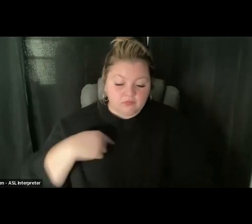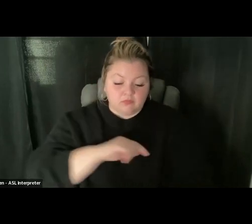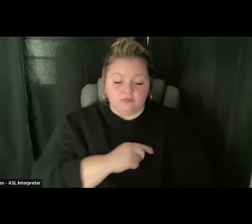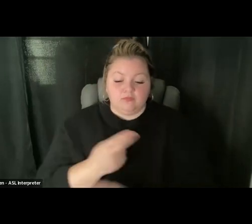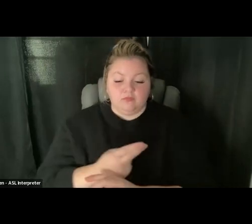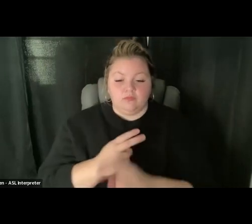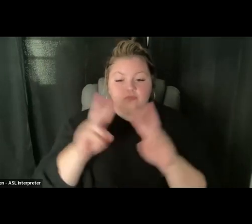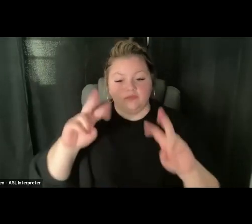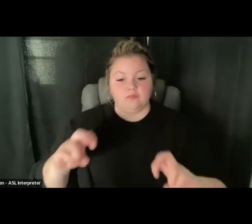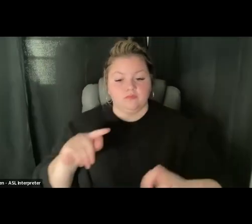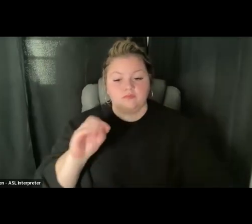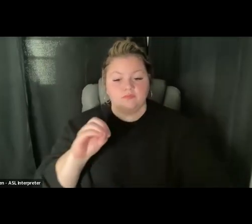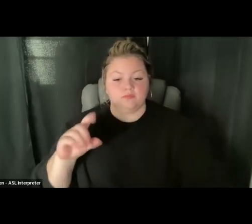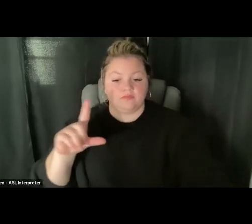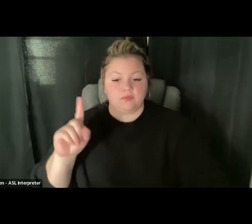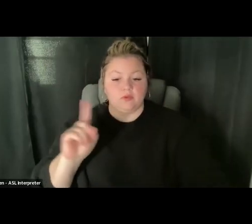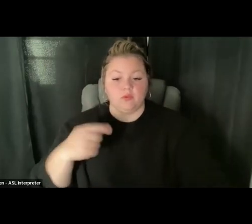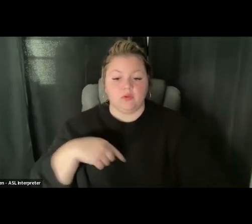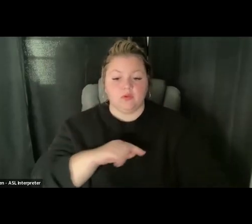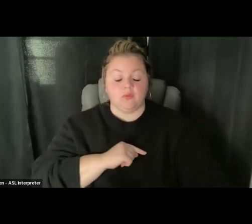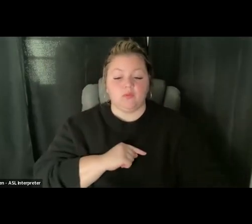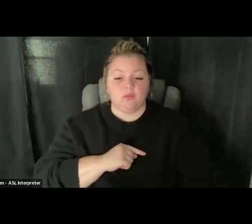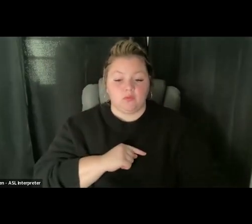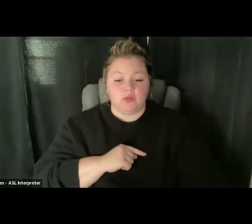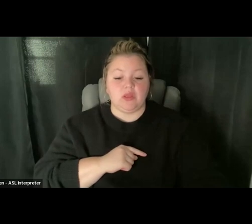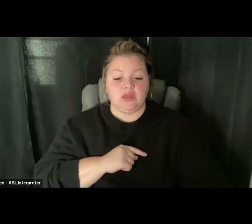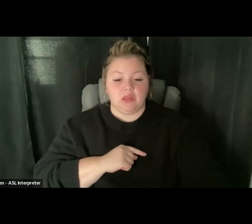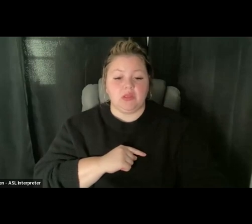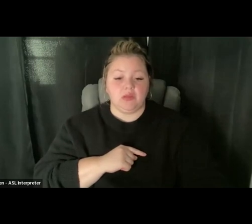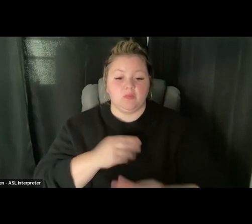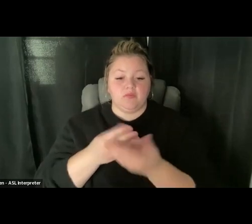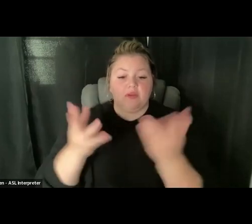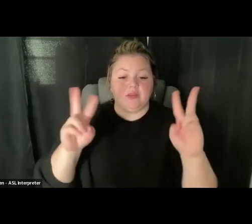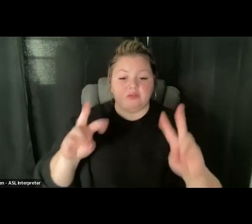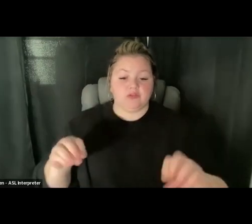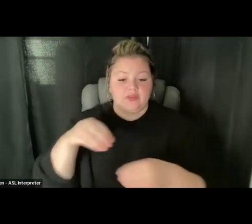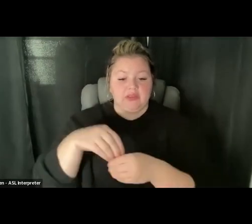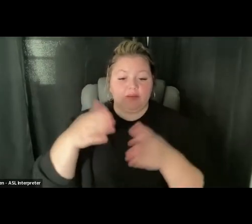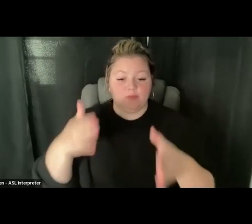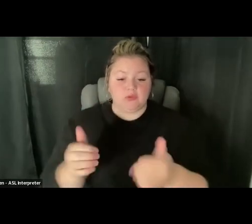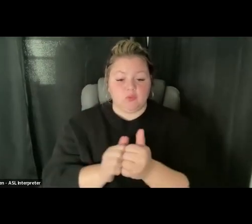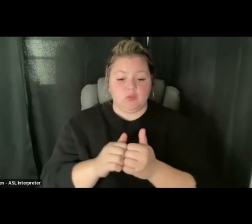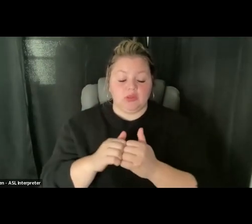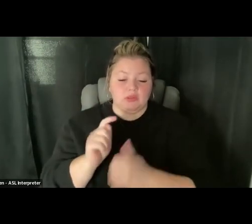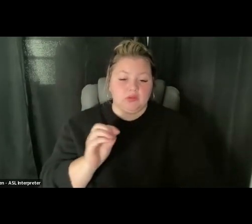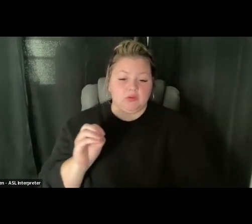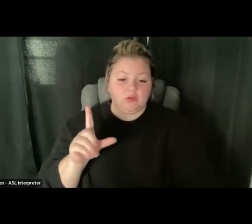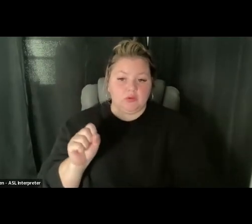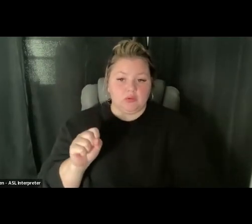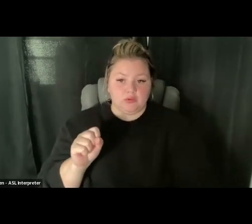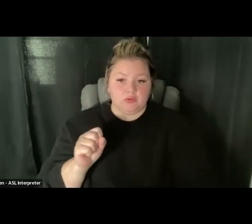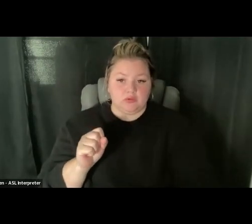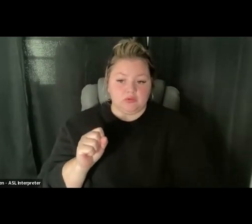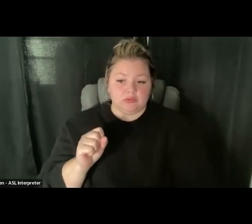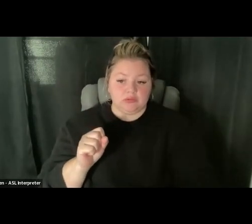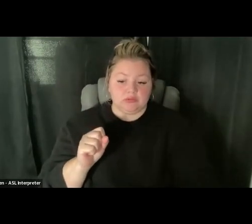where we perform the survey in person with our tools and able to